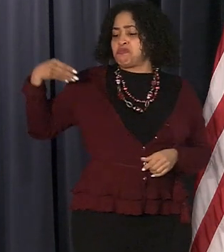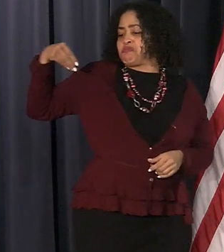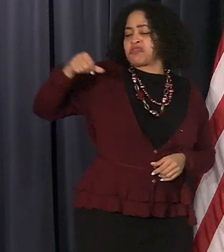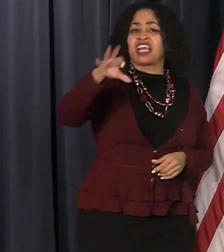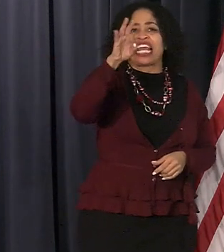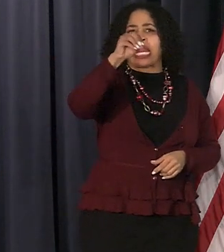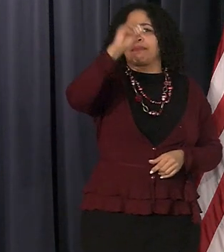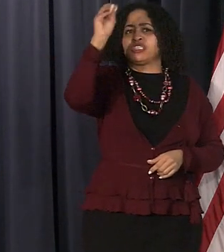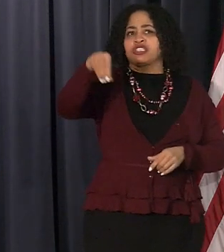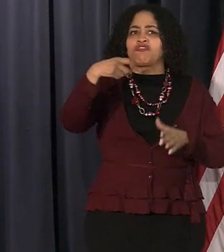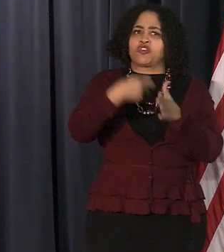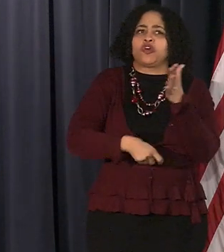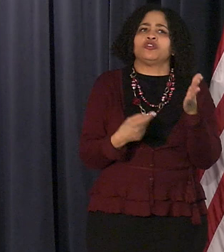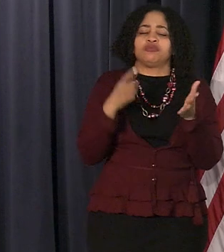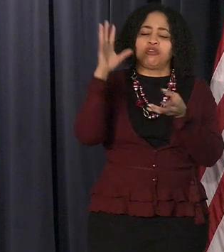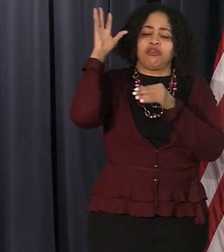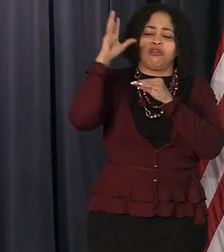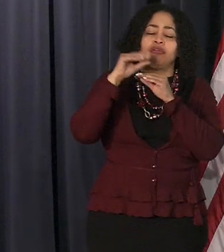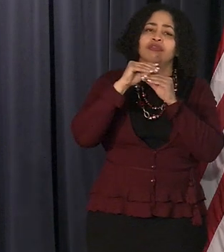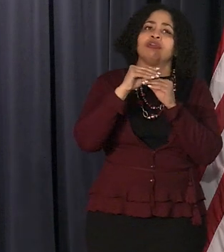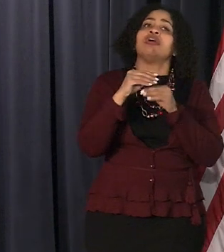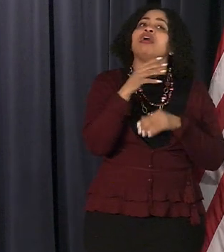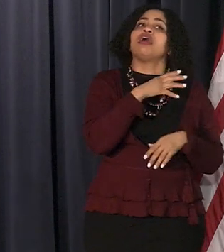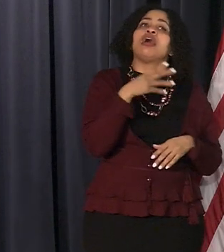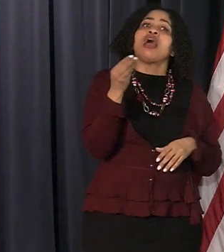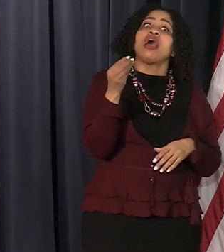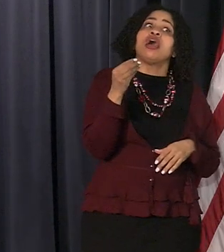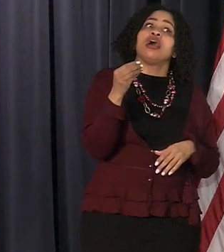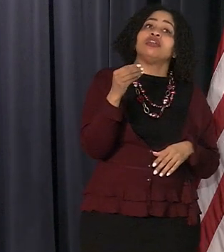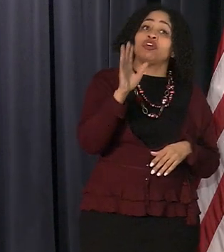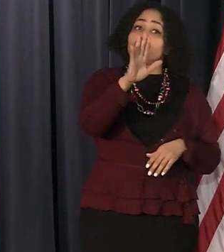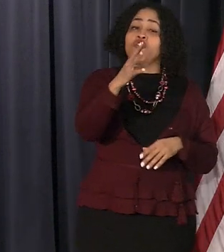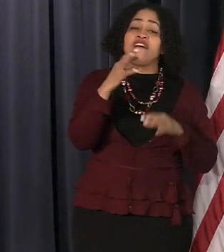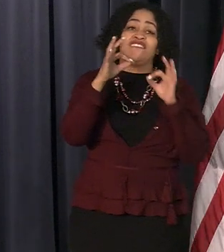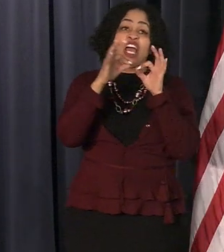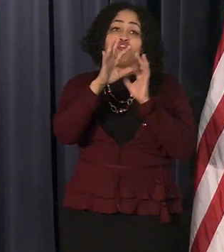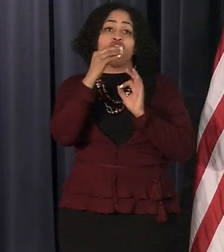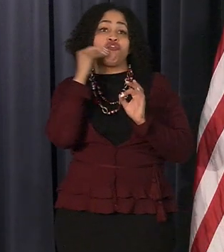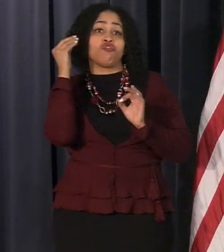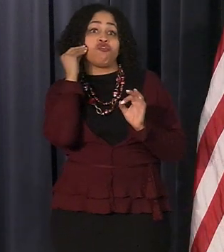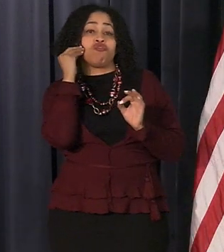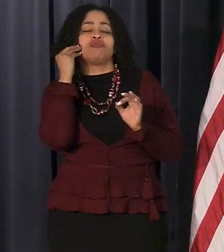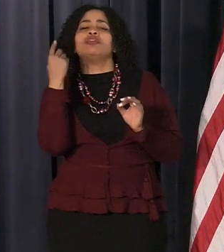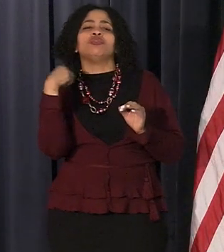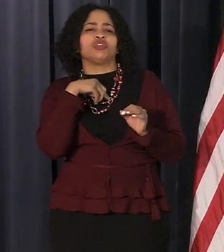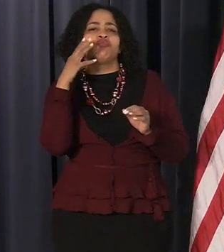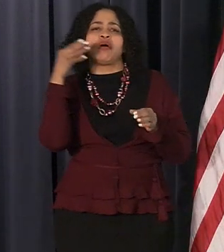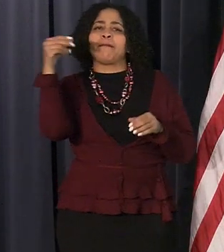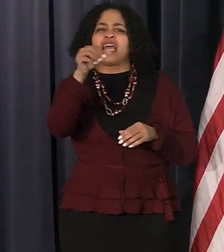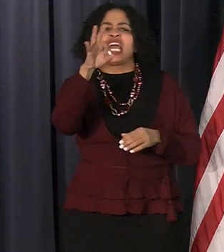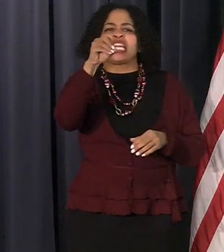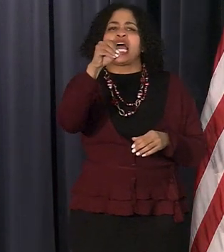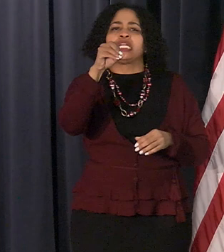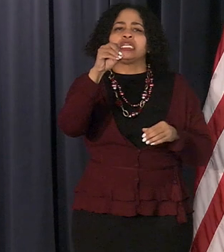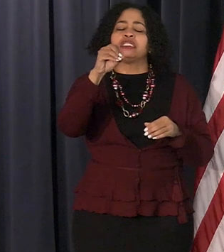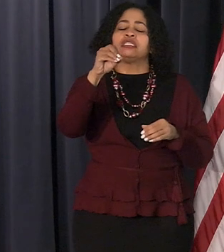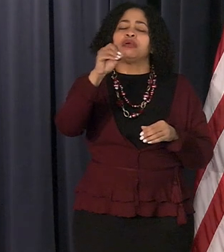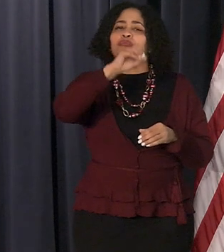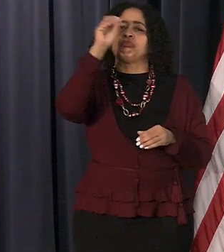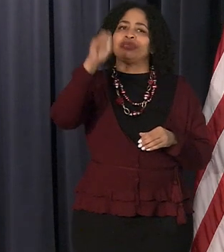cost this will significantly increase the value of your house but if it's owner occupied we'll pay 90 of the expense